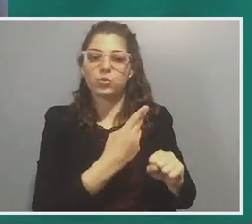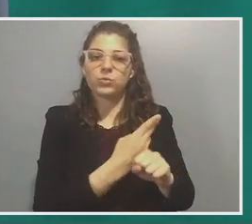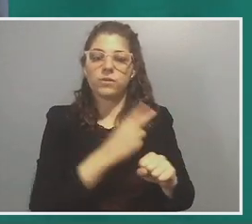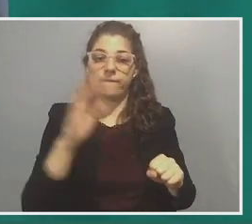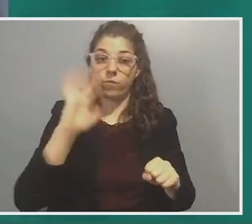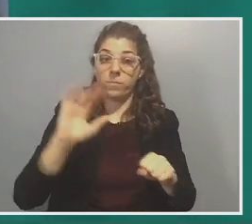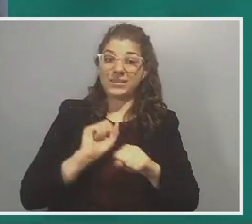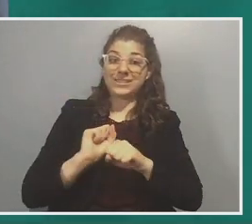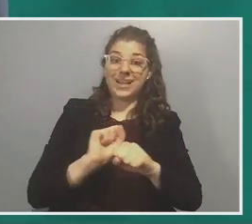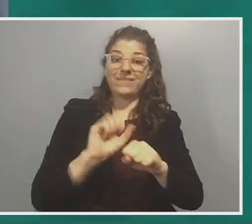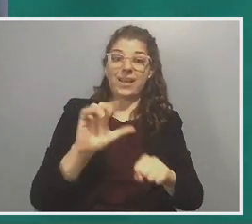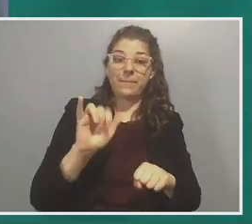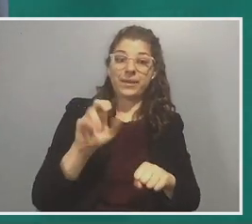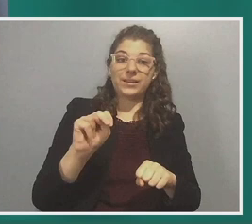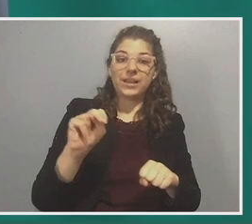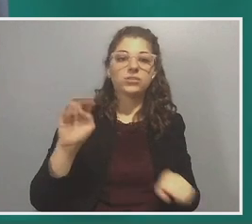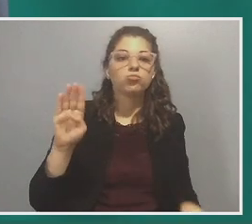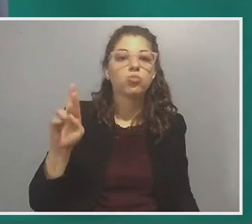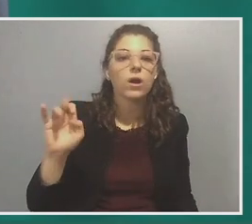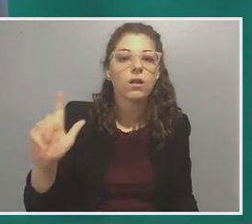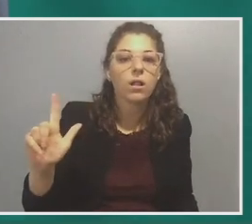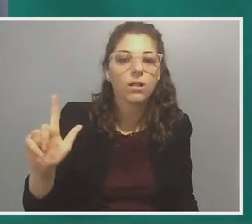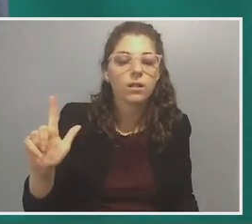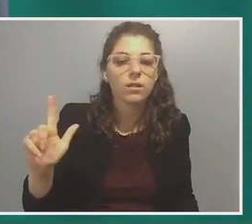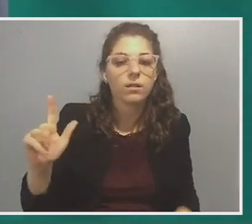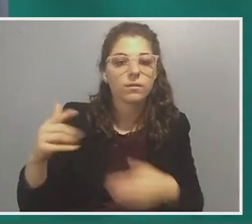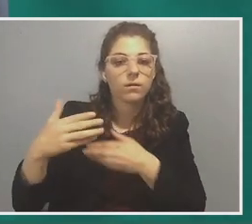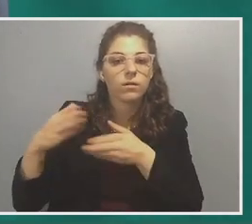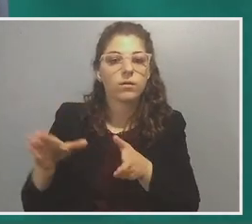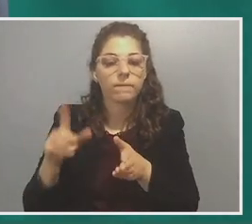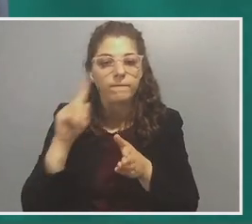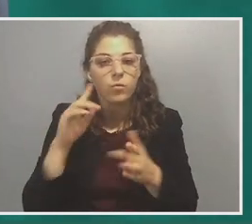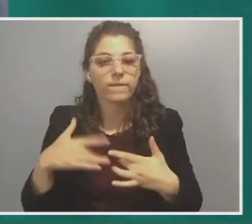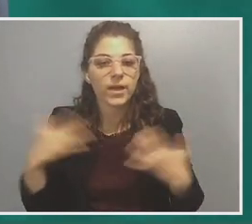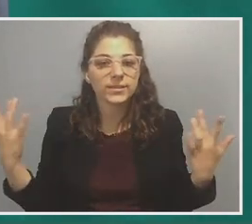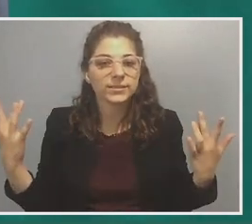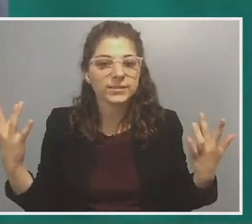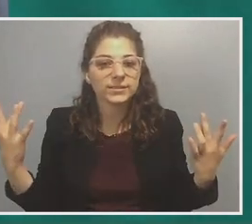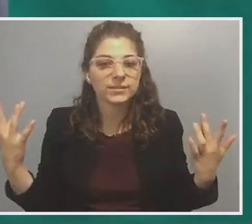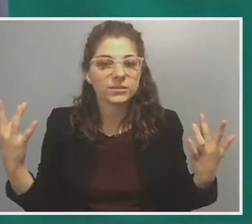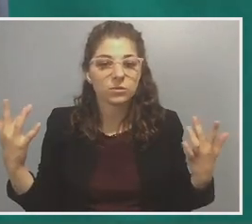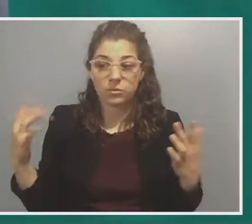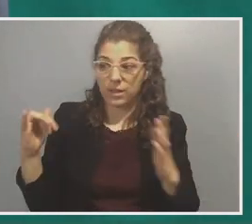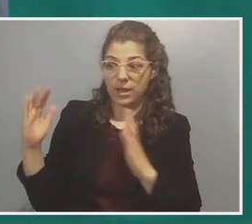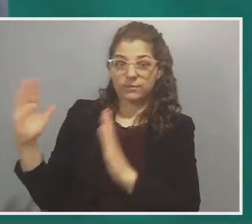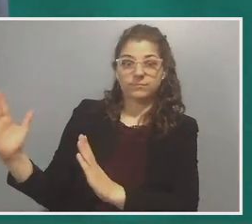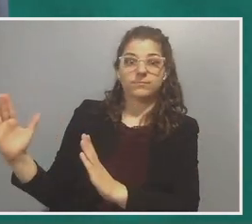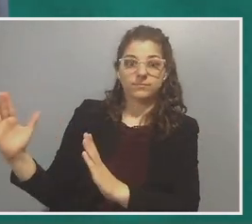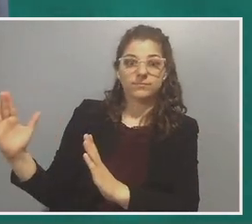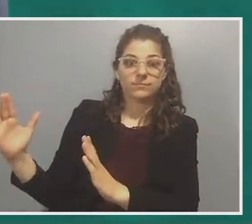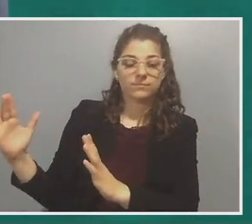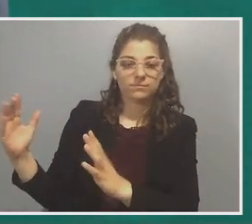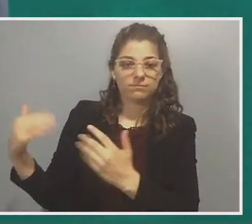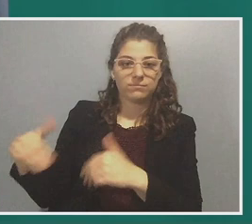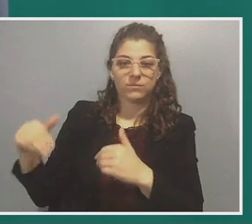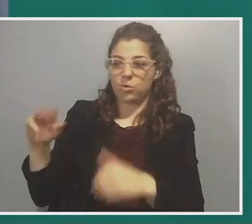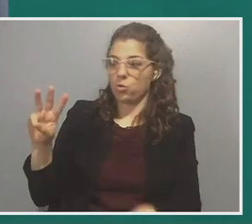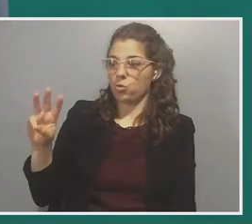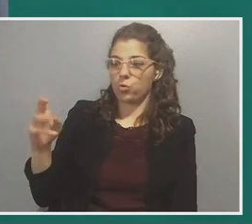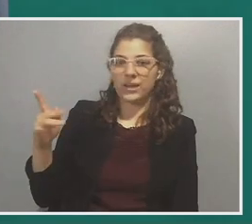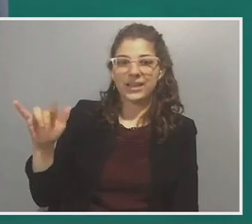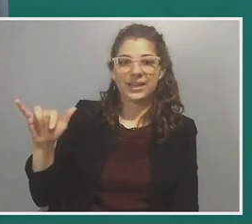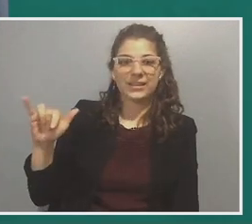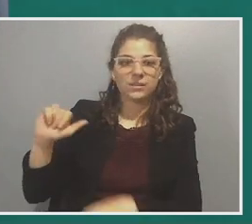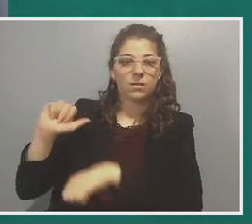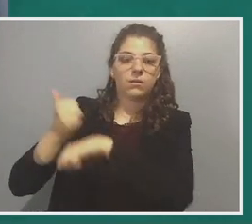cabins as bridal suites for the events. Um, and so you have that on one end of the spectrum, right? That the Whitney is situated in